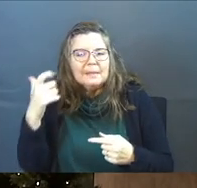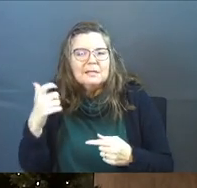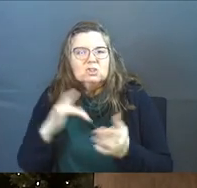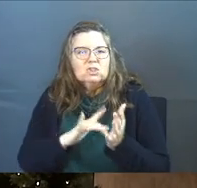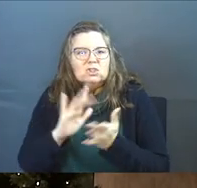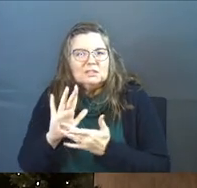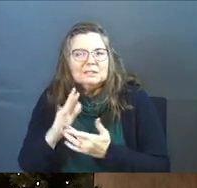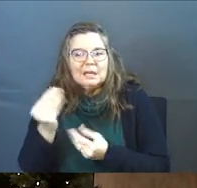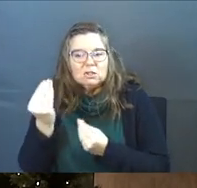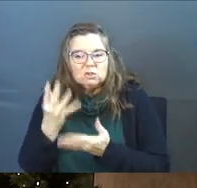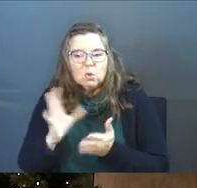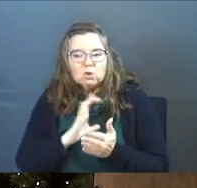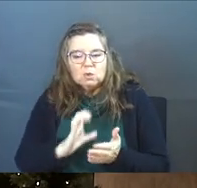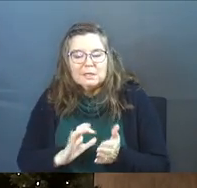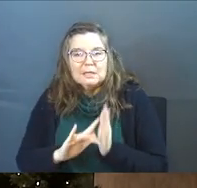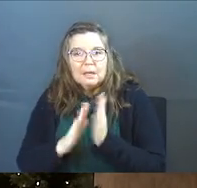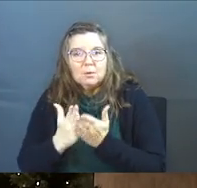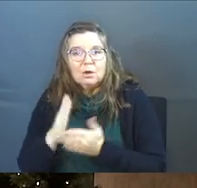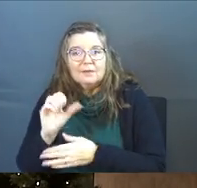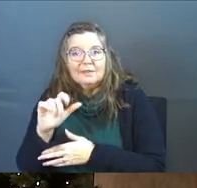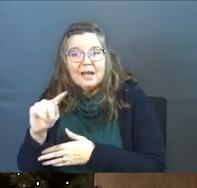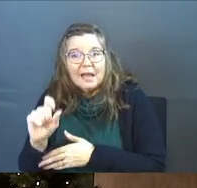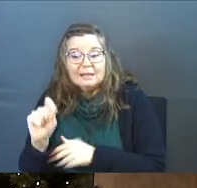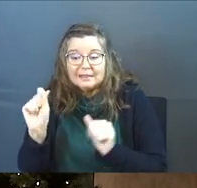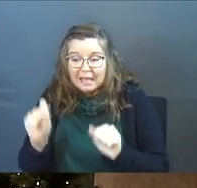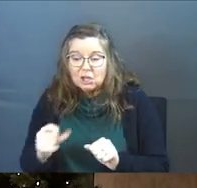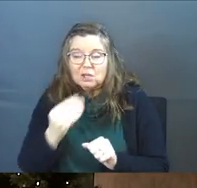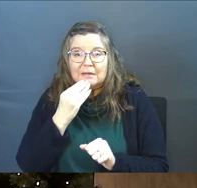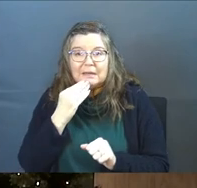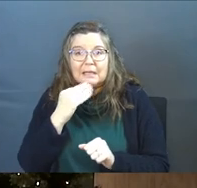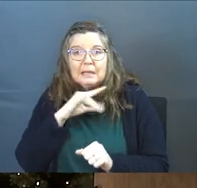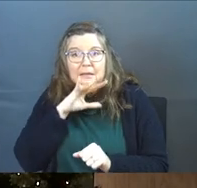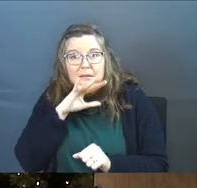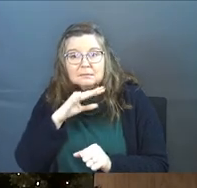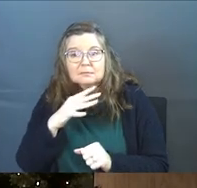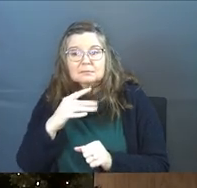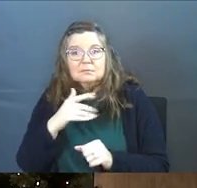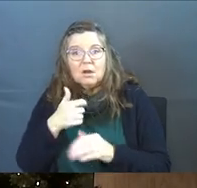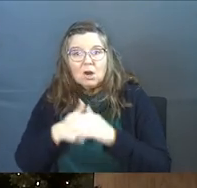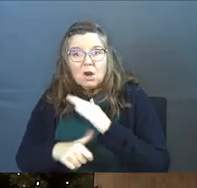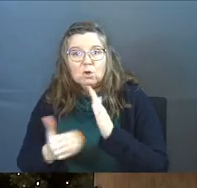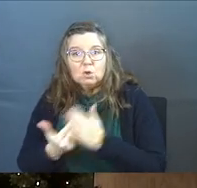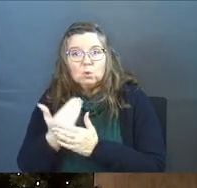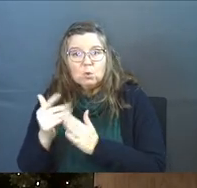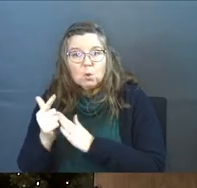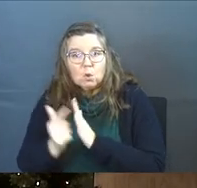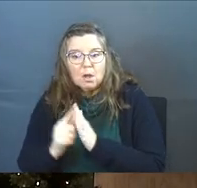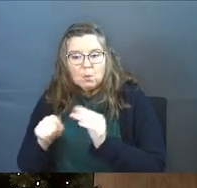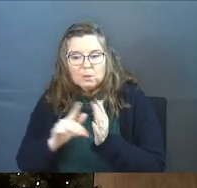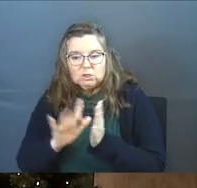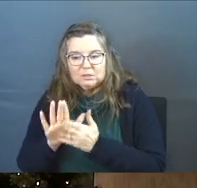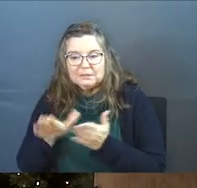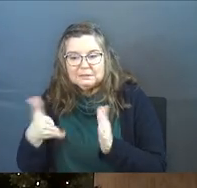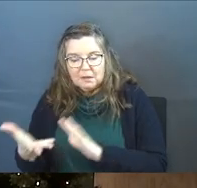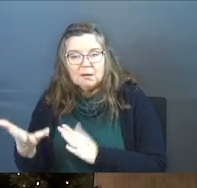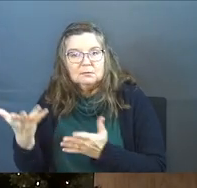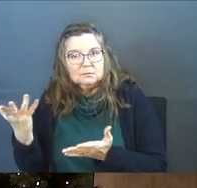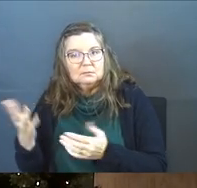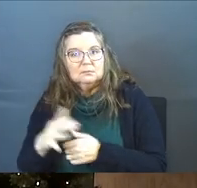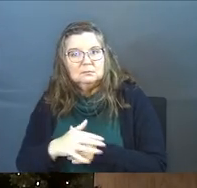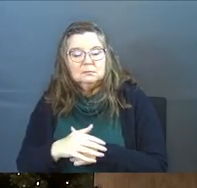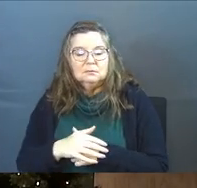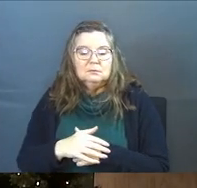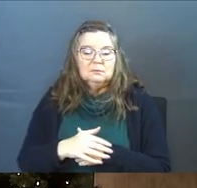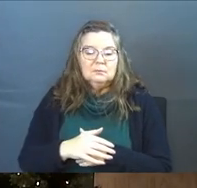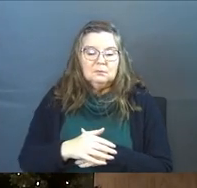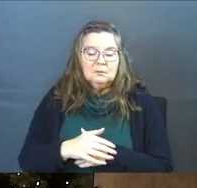Because Jesus had told Christians in the book of Acts that they could eat pork now under the new law. Once Jesus had done what he had done.